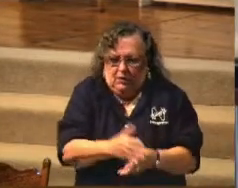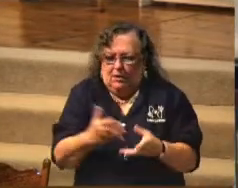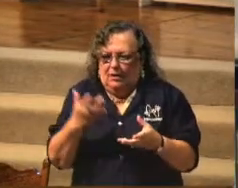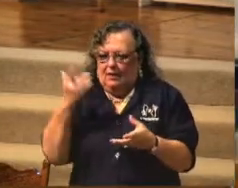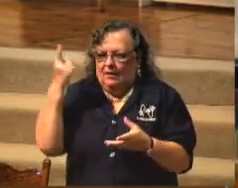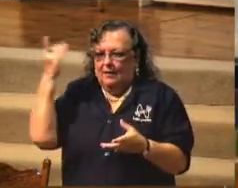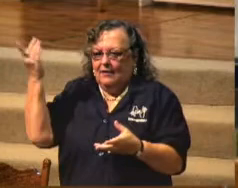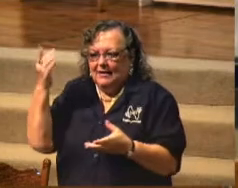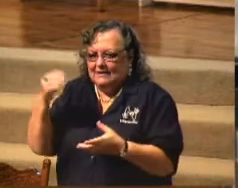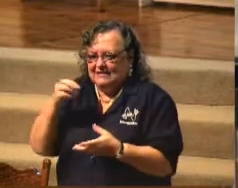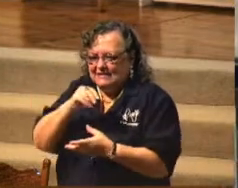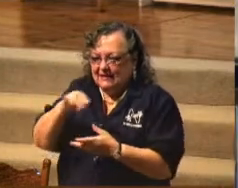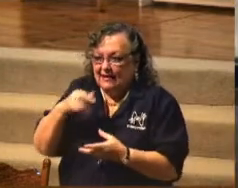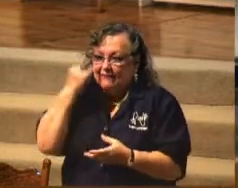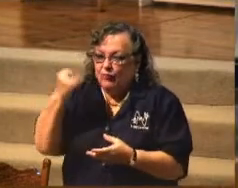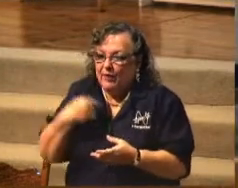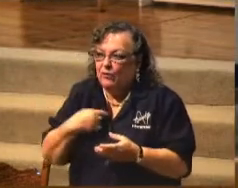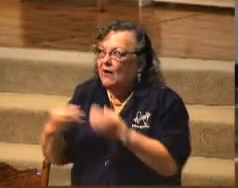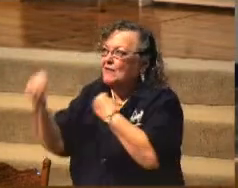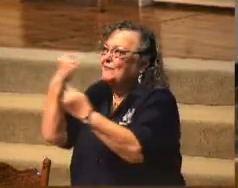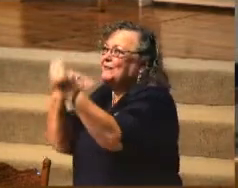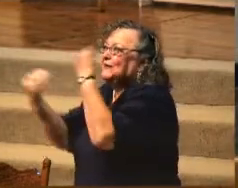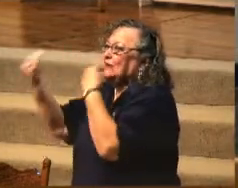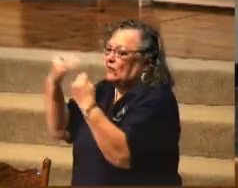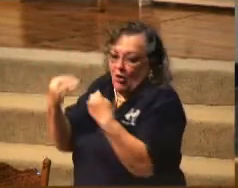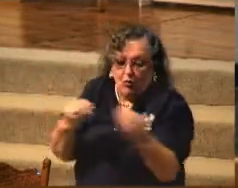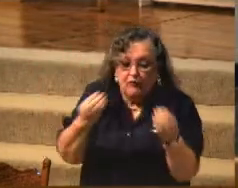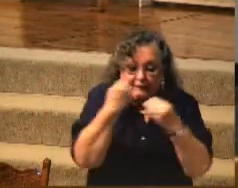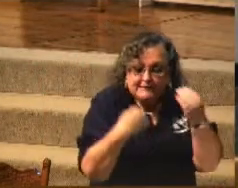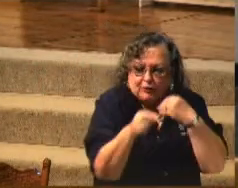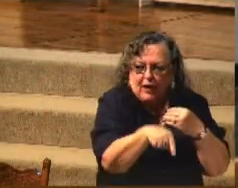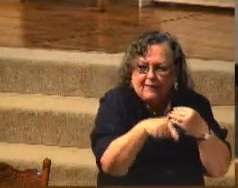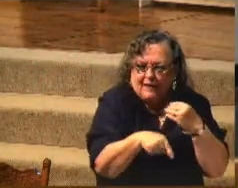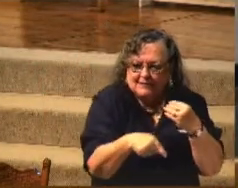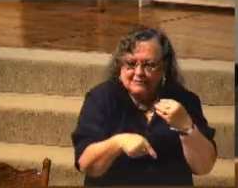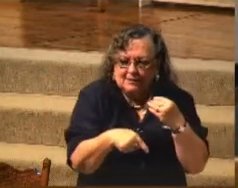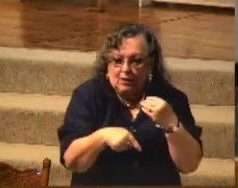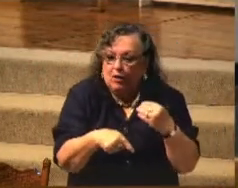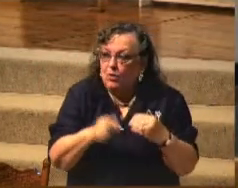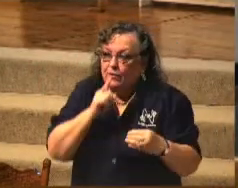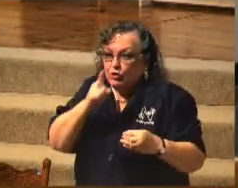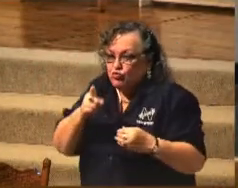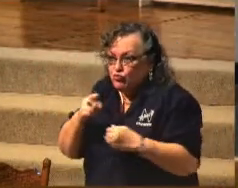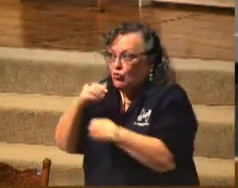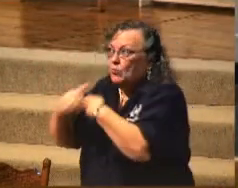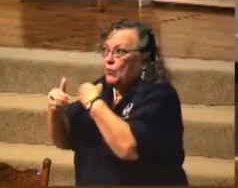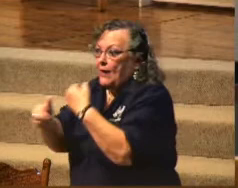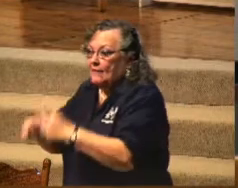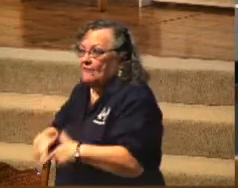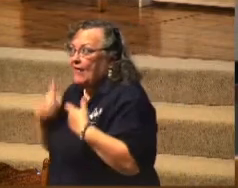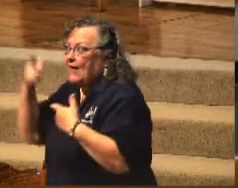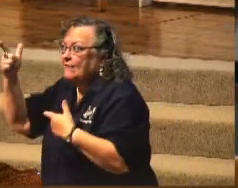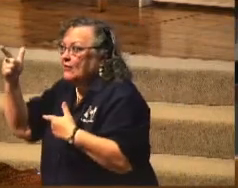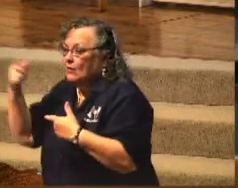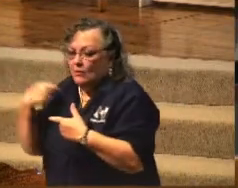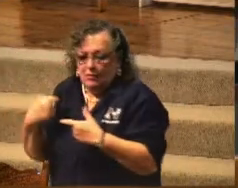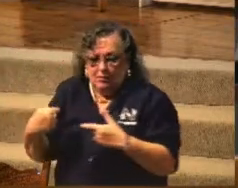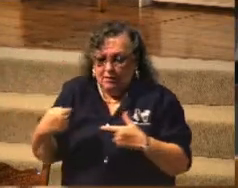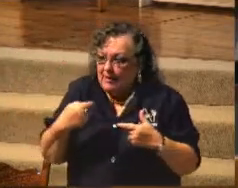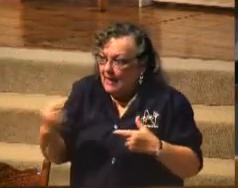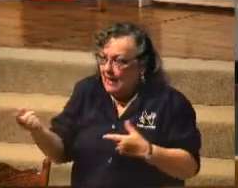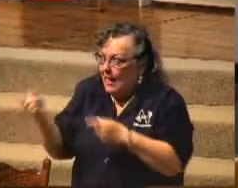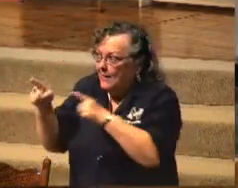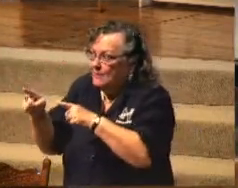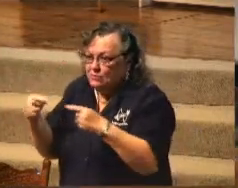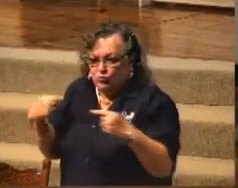If we are feasting on the pleasures of this world, whenever the true bread of life comes our way, we don't really want it. After